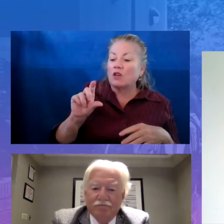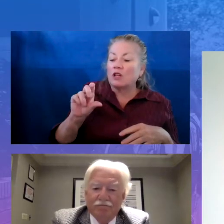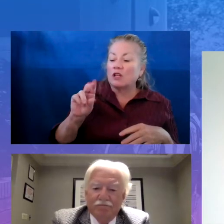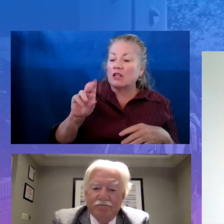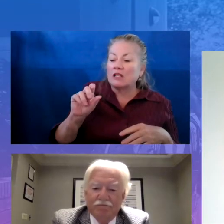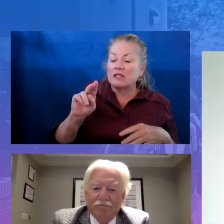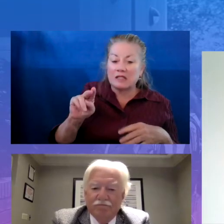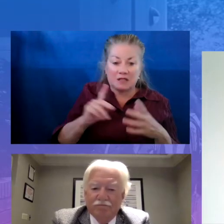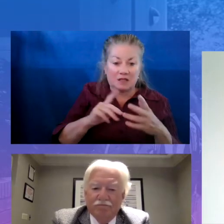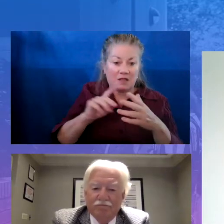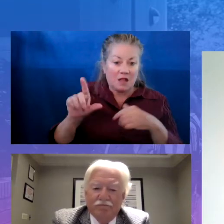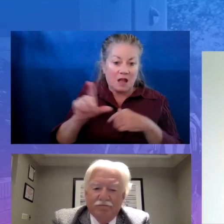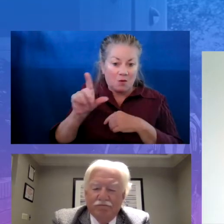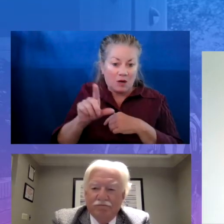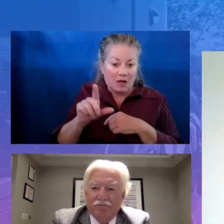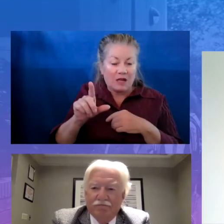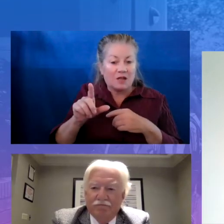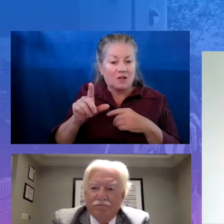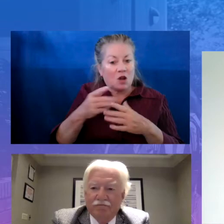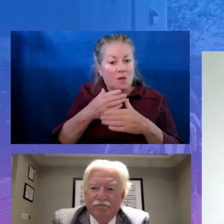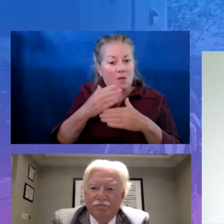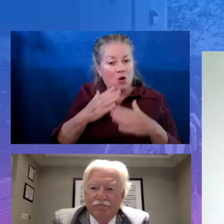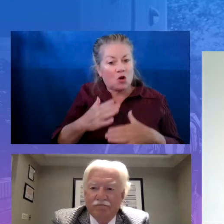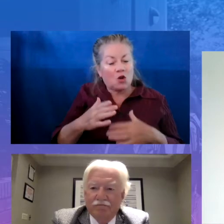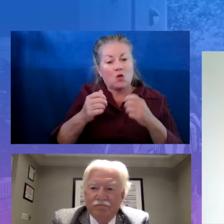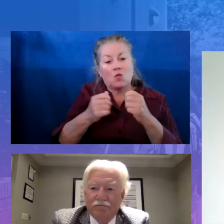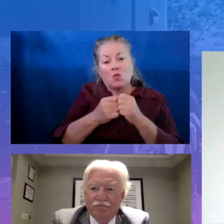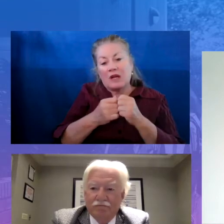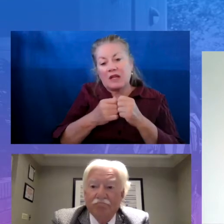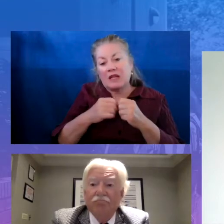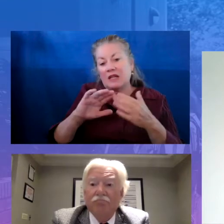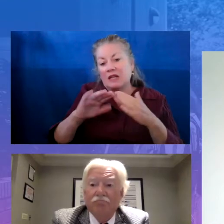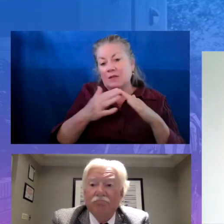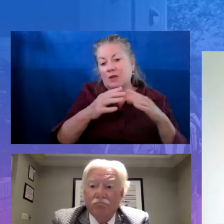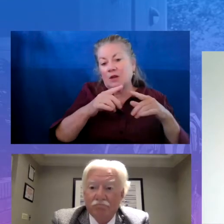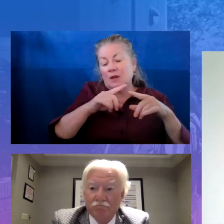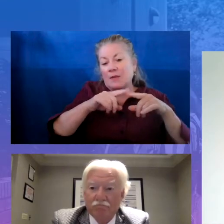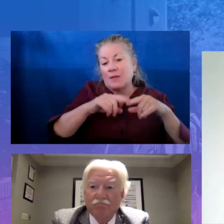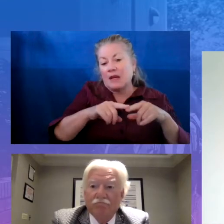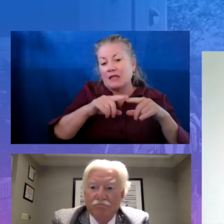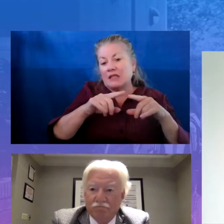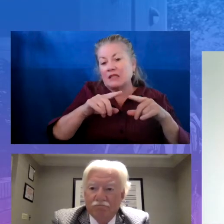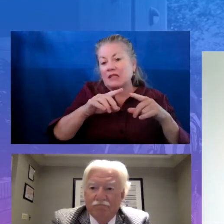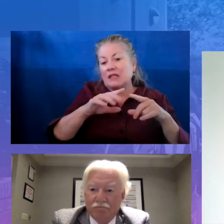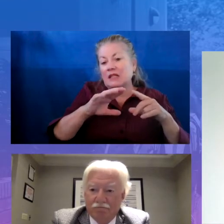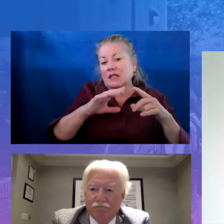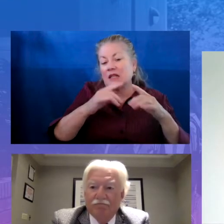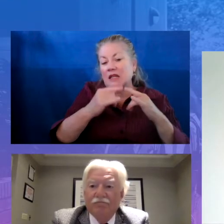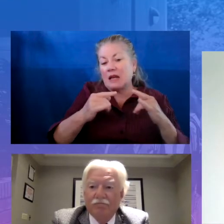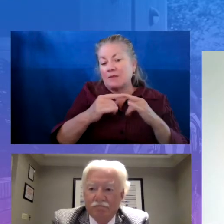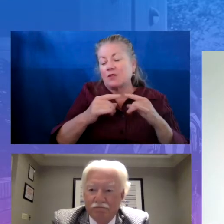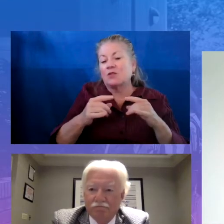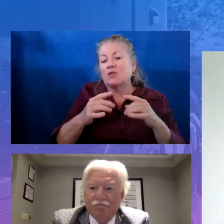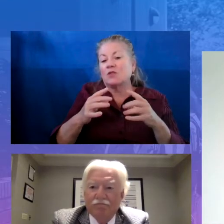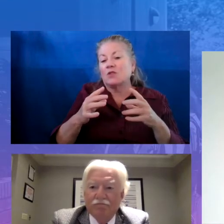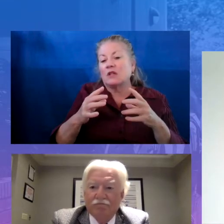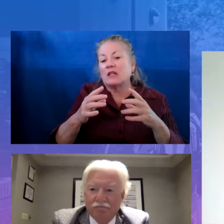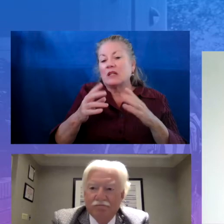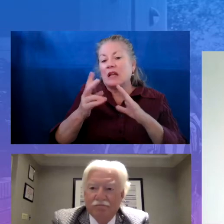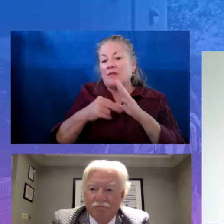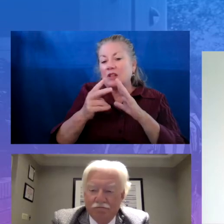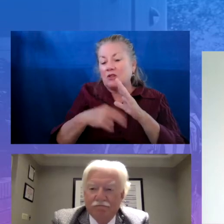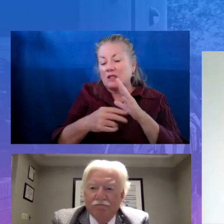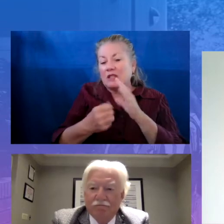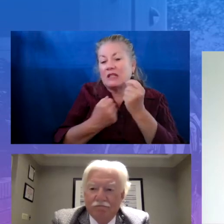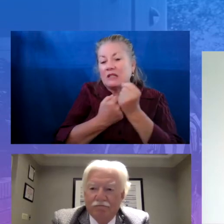this effort, we partner with community-based camps to push in literacy support intervention